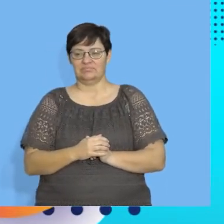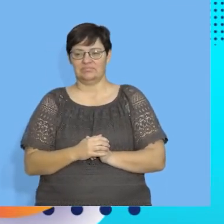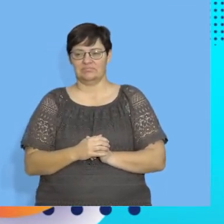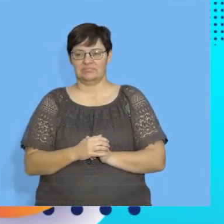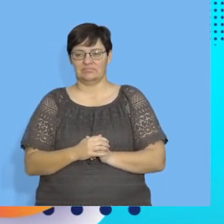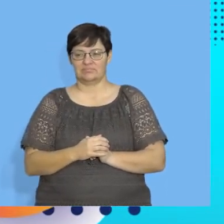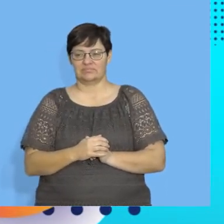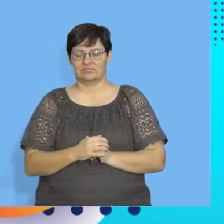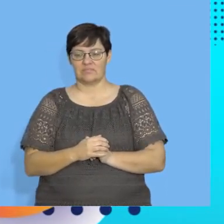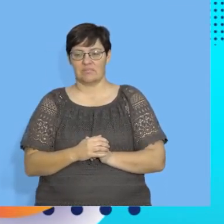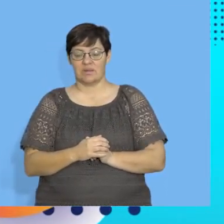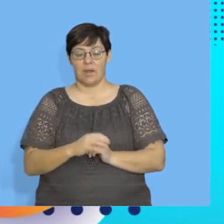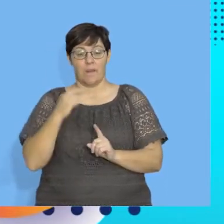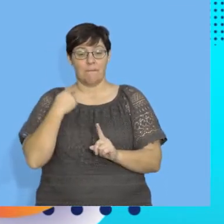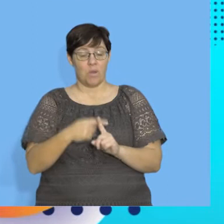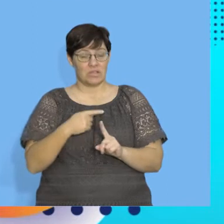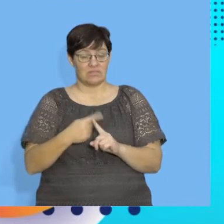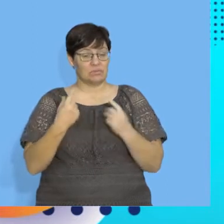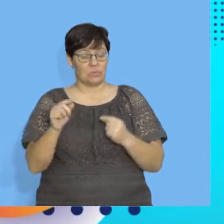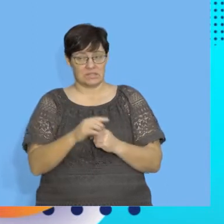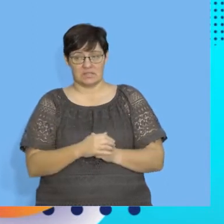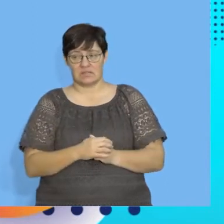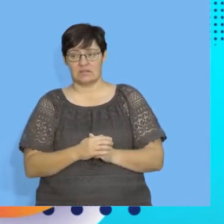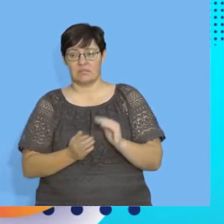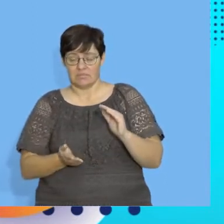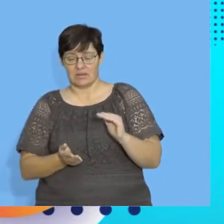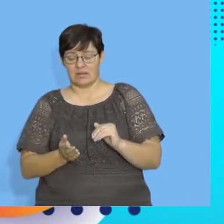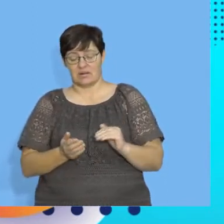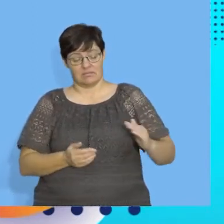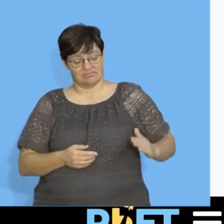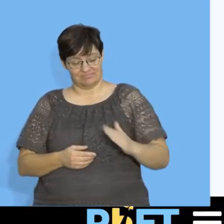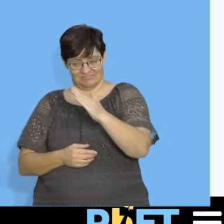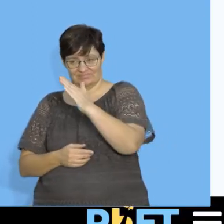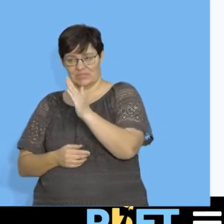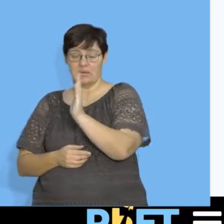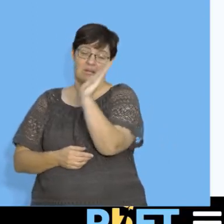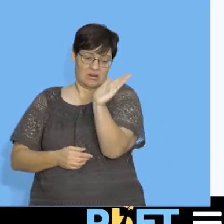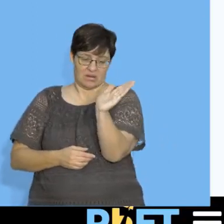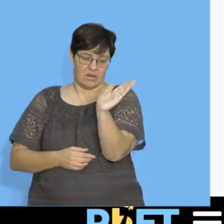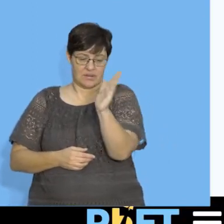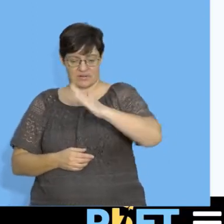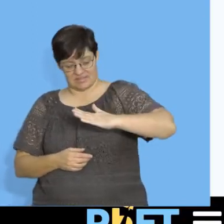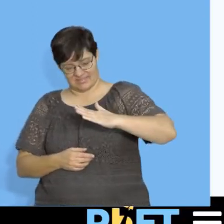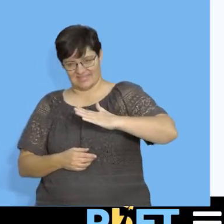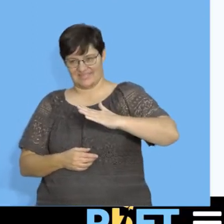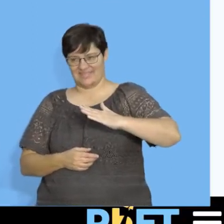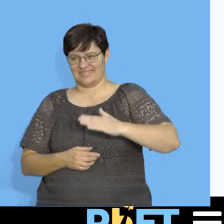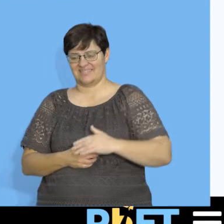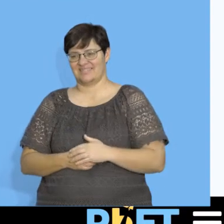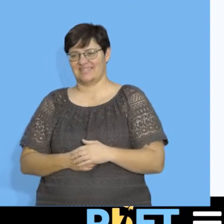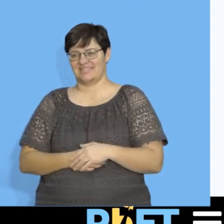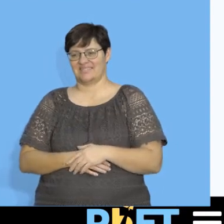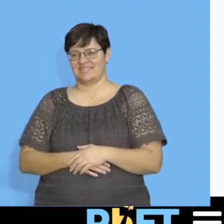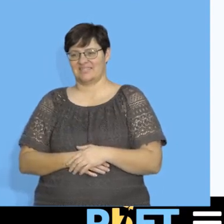that's a negative correlation. So, but a positive correlation, what must happen? Positive. We'll have to move our